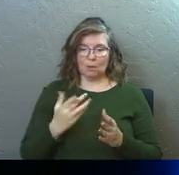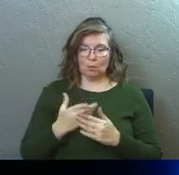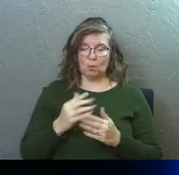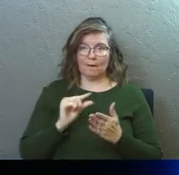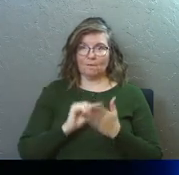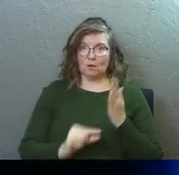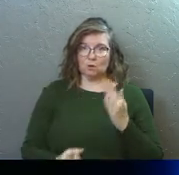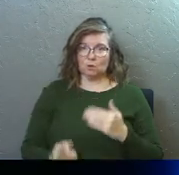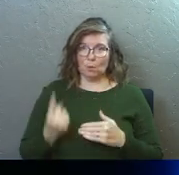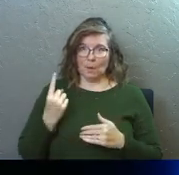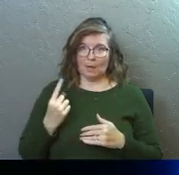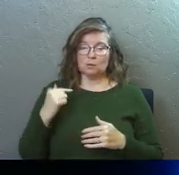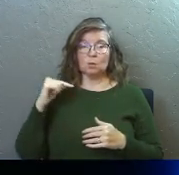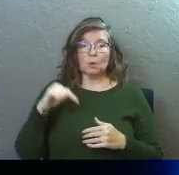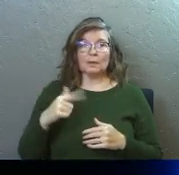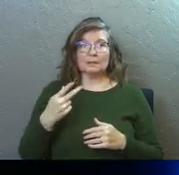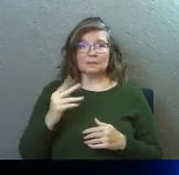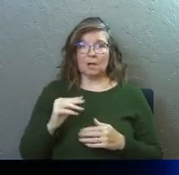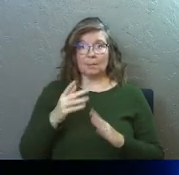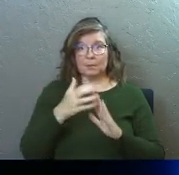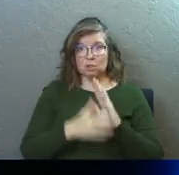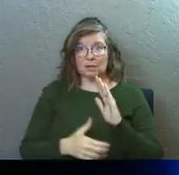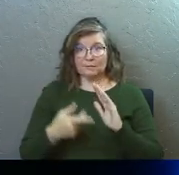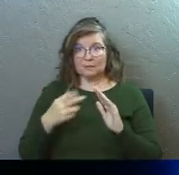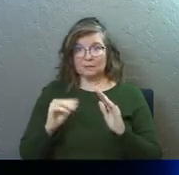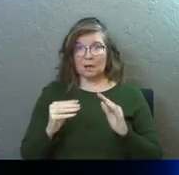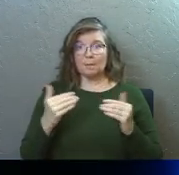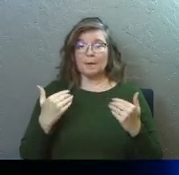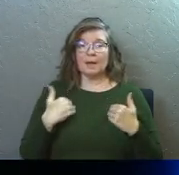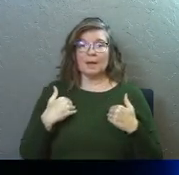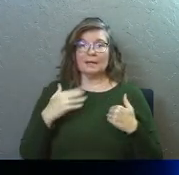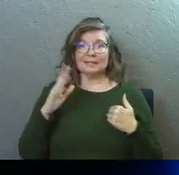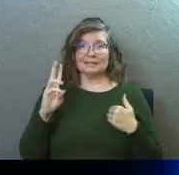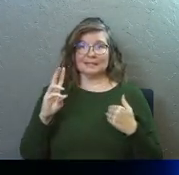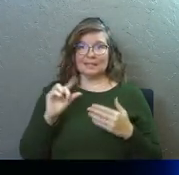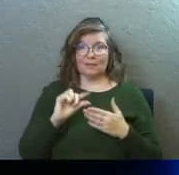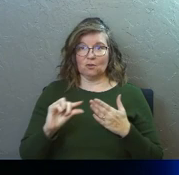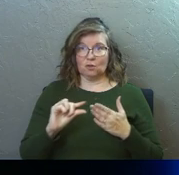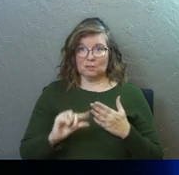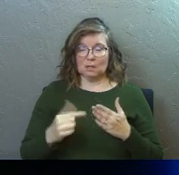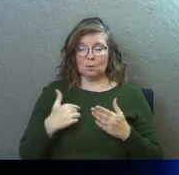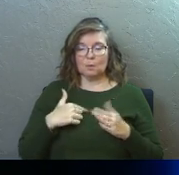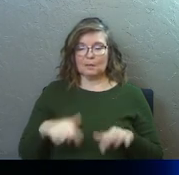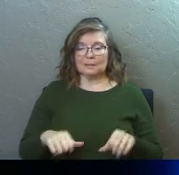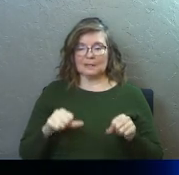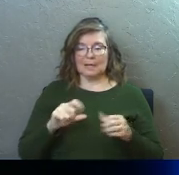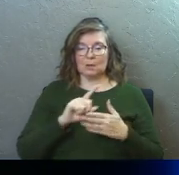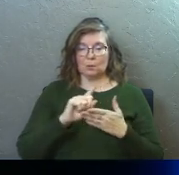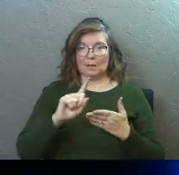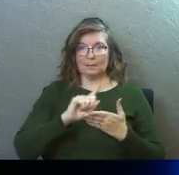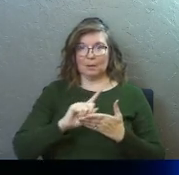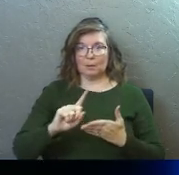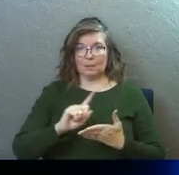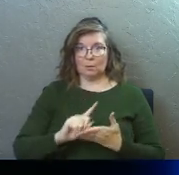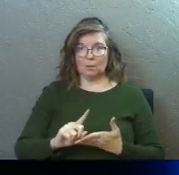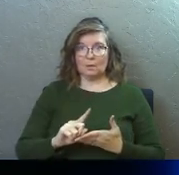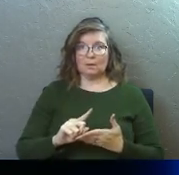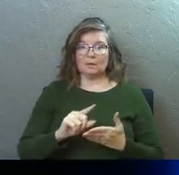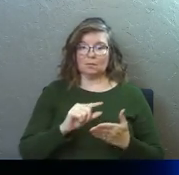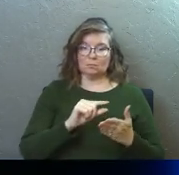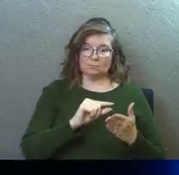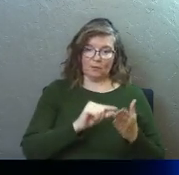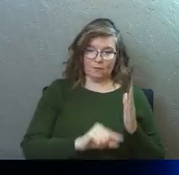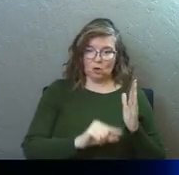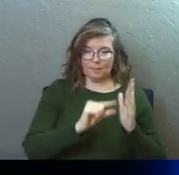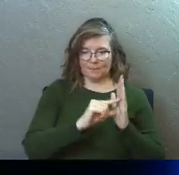us through verse one. And so this Psalm, this chapter of Psalms has only six verses in it. And so we're taking it week by week, basically verse